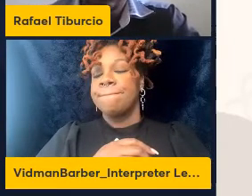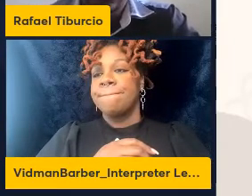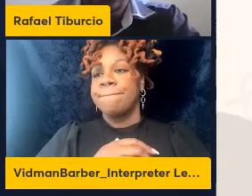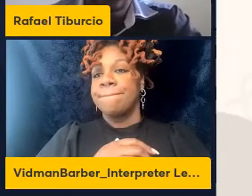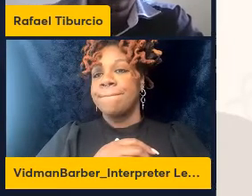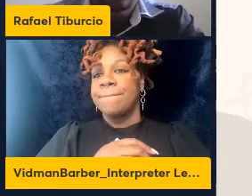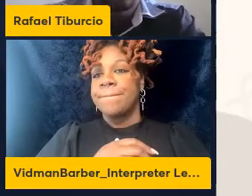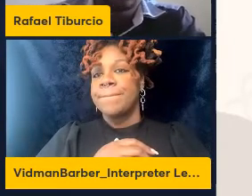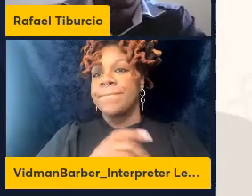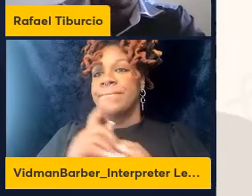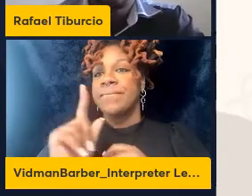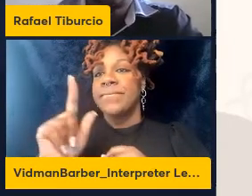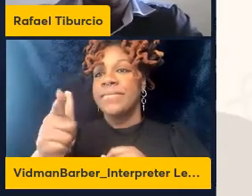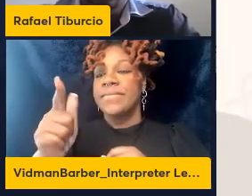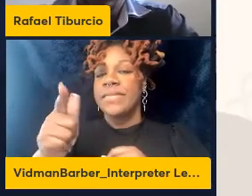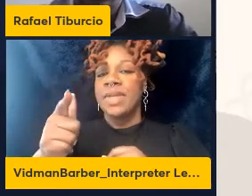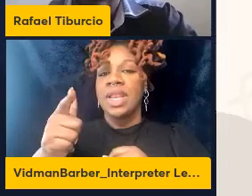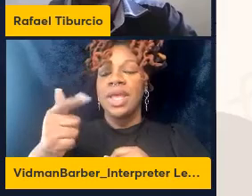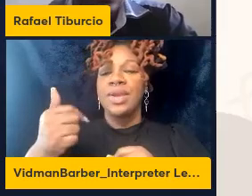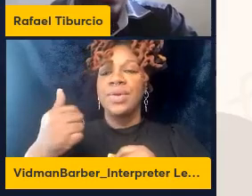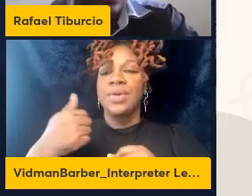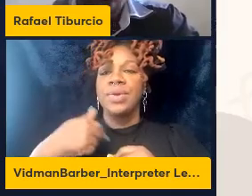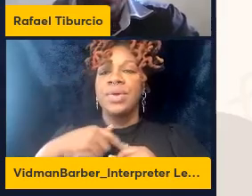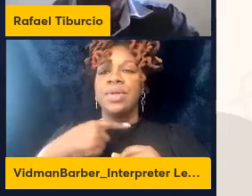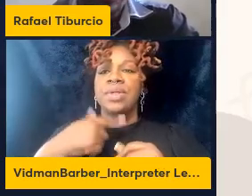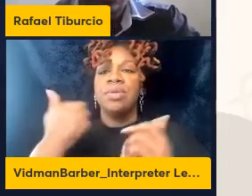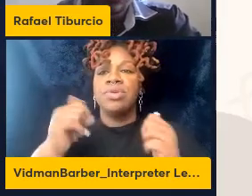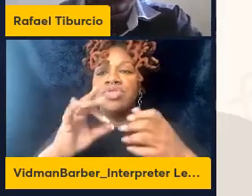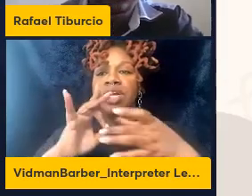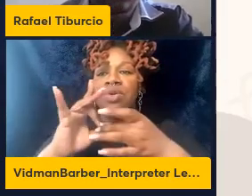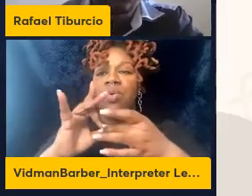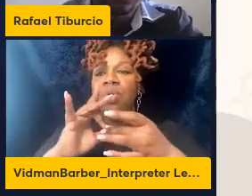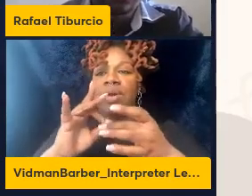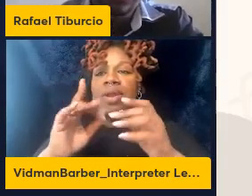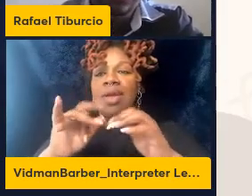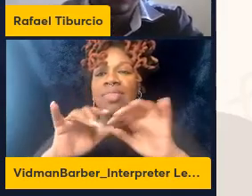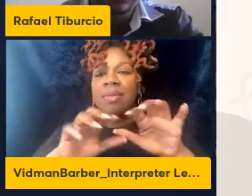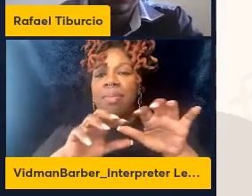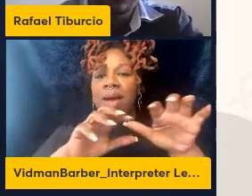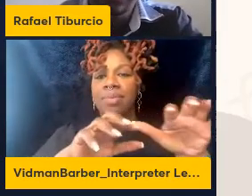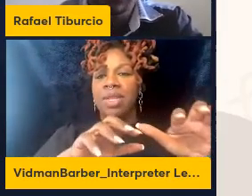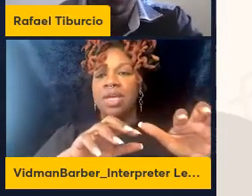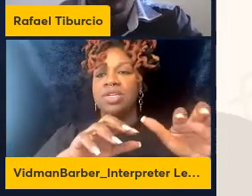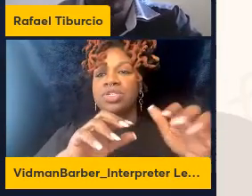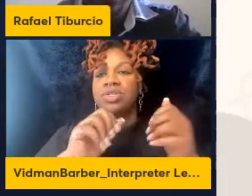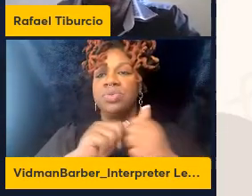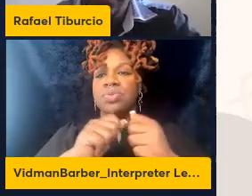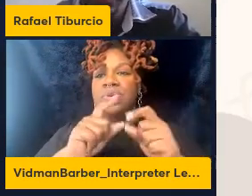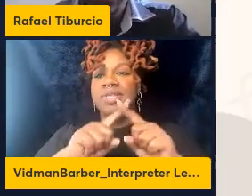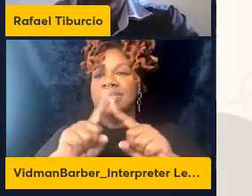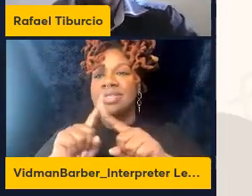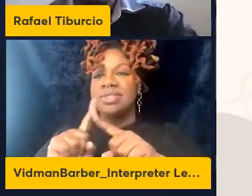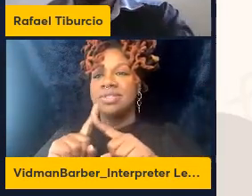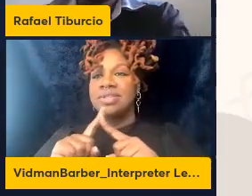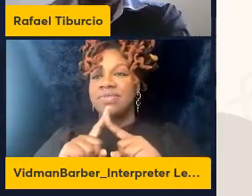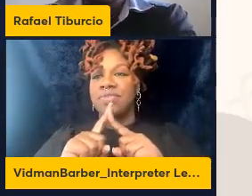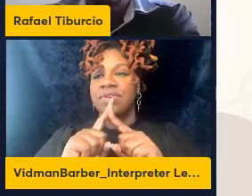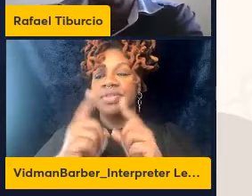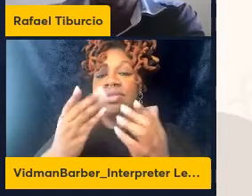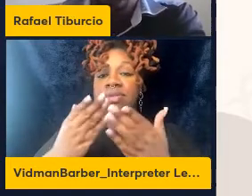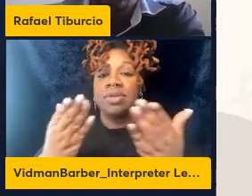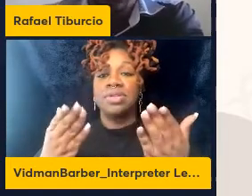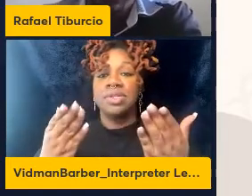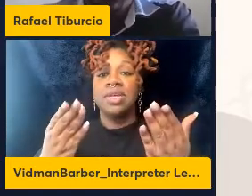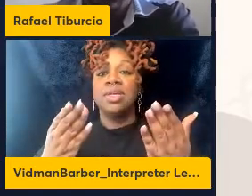later we tried to correlate this populations with different soluble mediators so